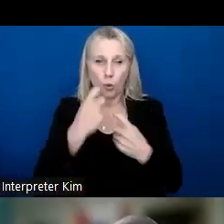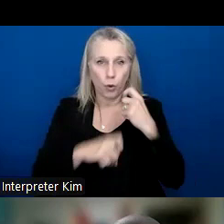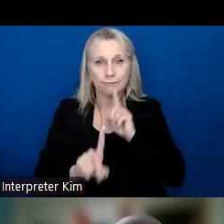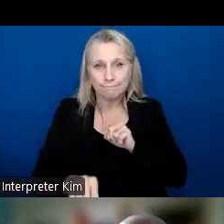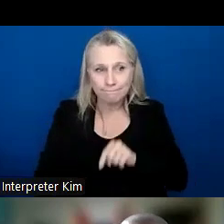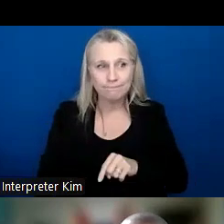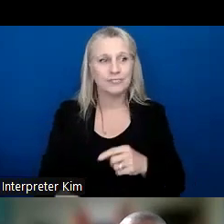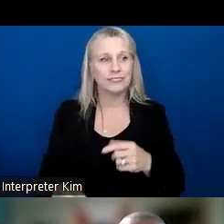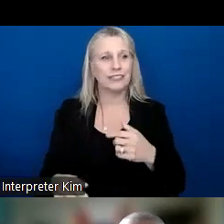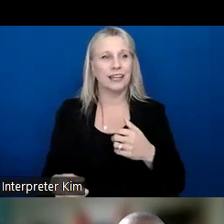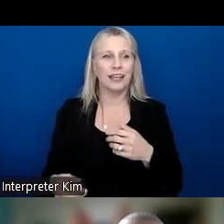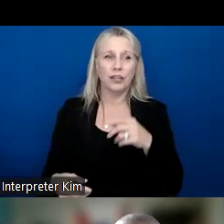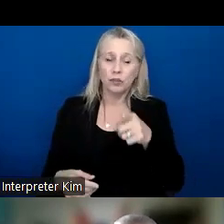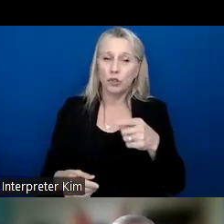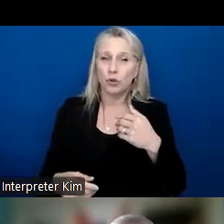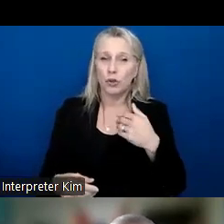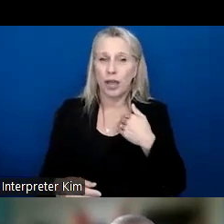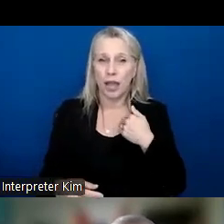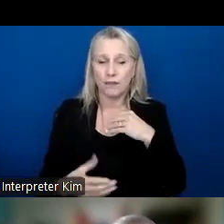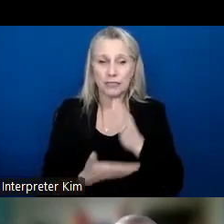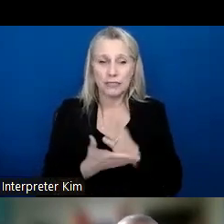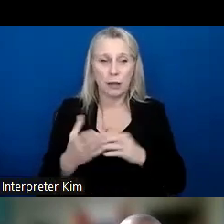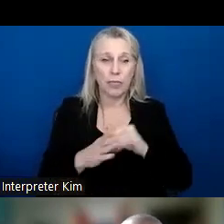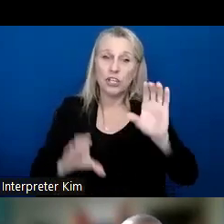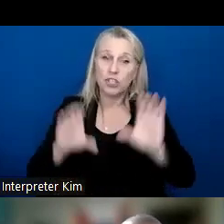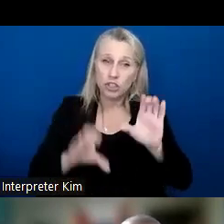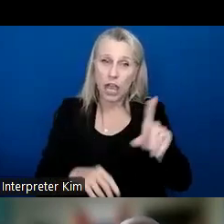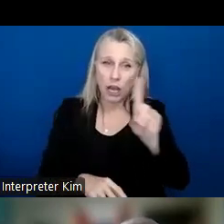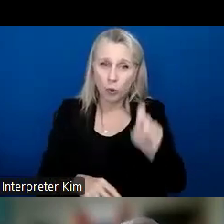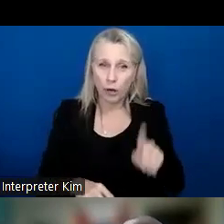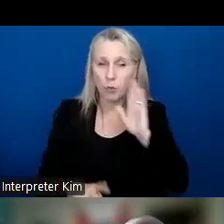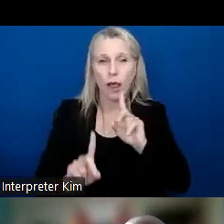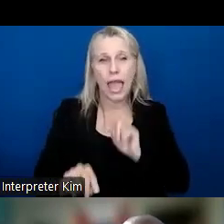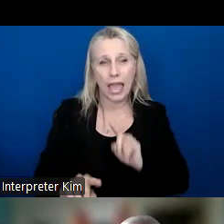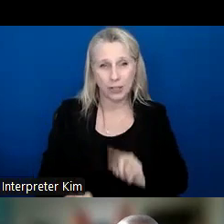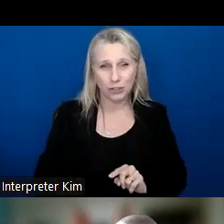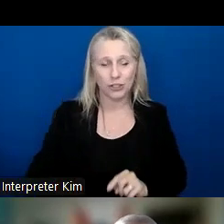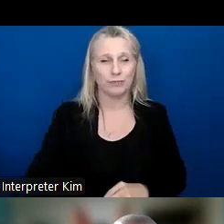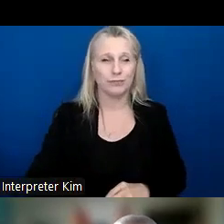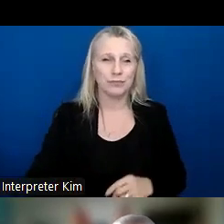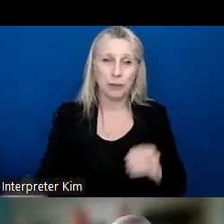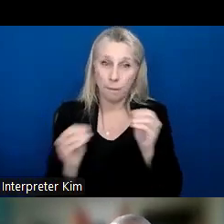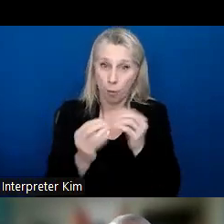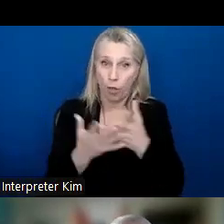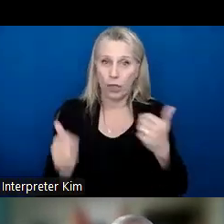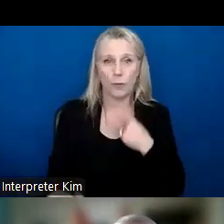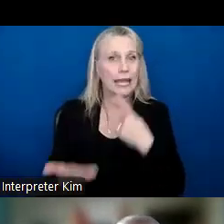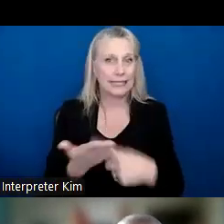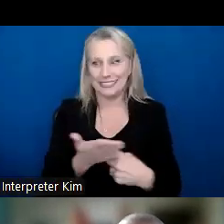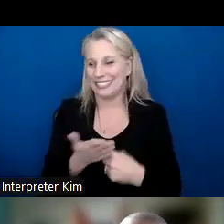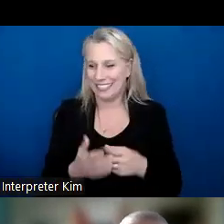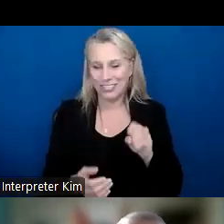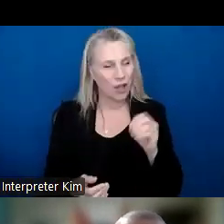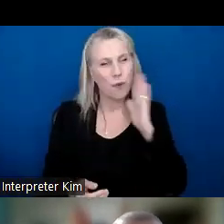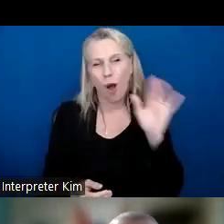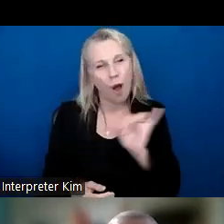moment. And so if you have put some in chat, we'd be glad to answer them. Um, there's a number of more things we could talk about. So we'll